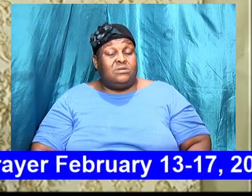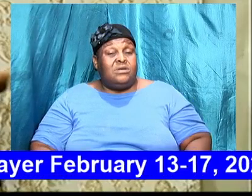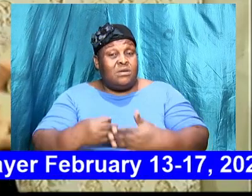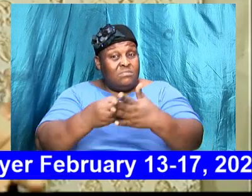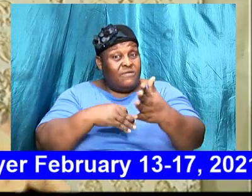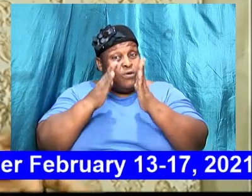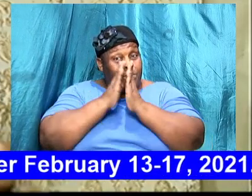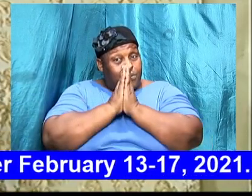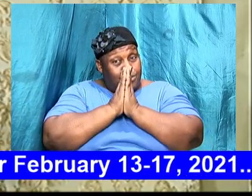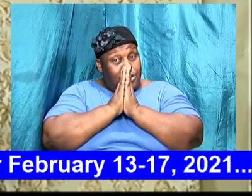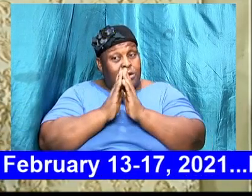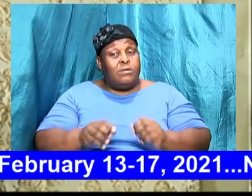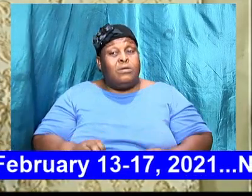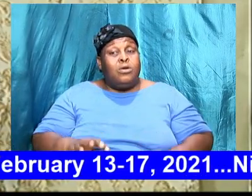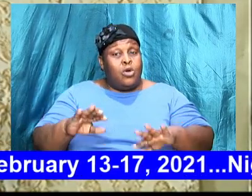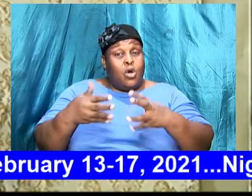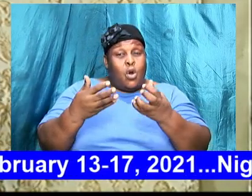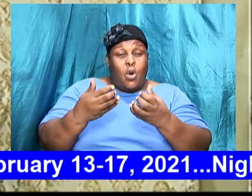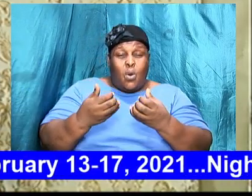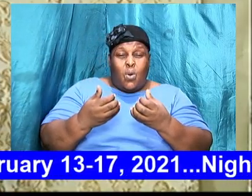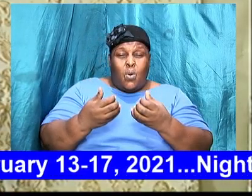or ask them come to church